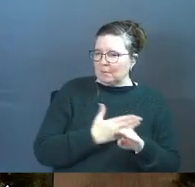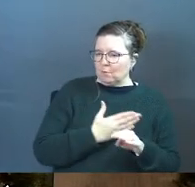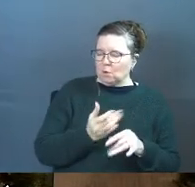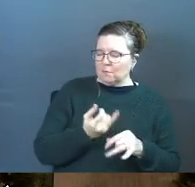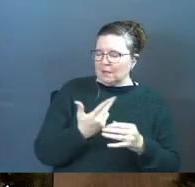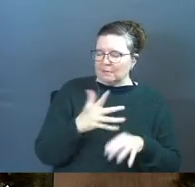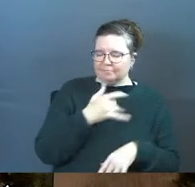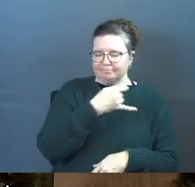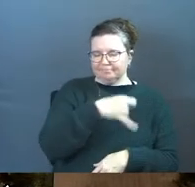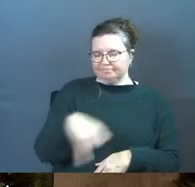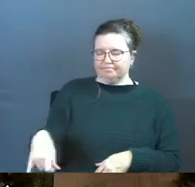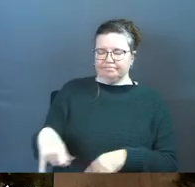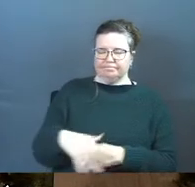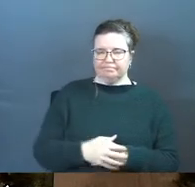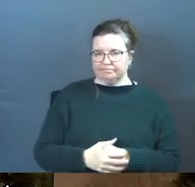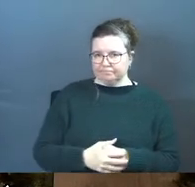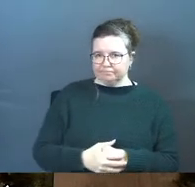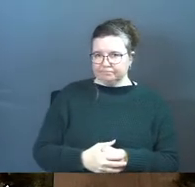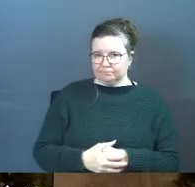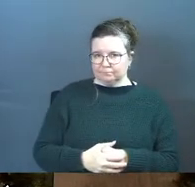you finally stick it to them.